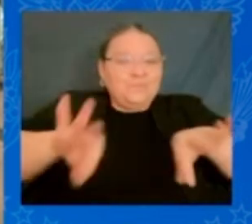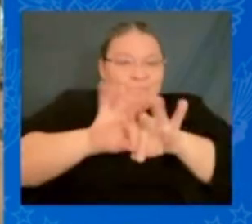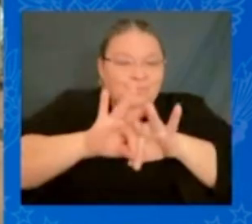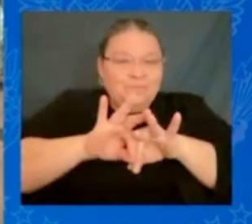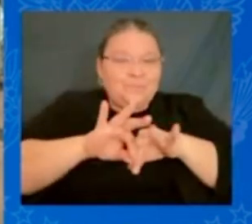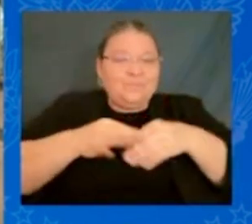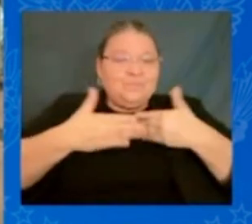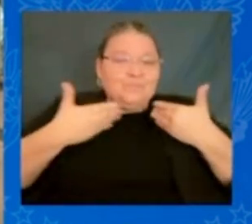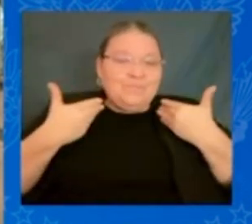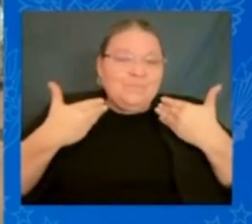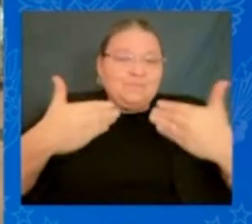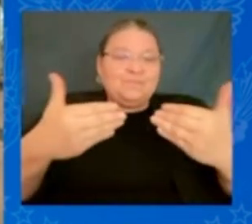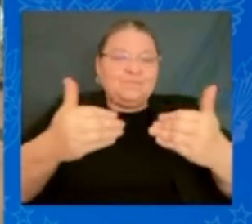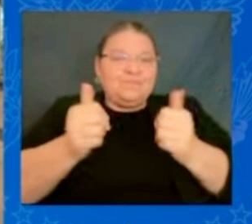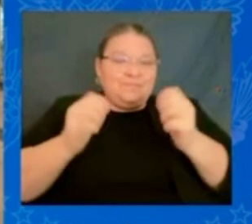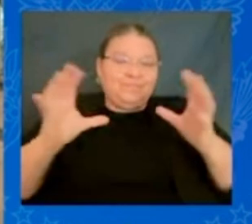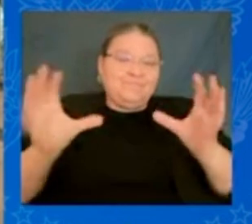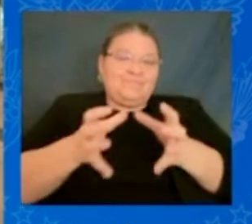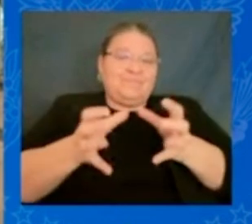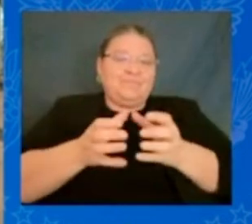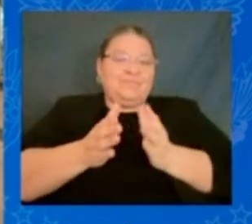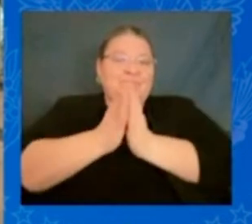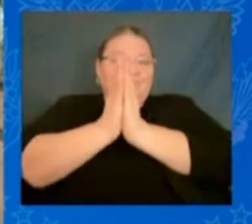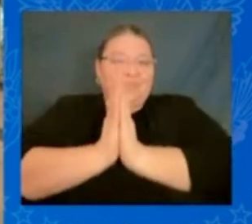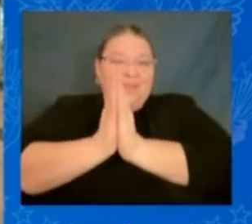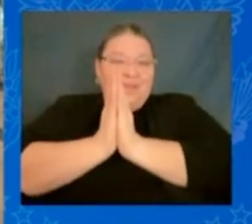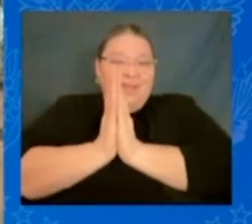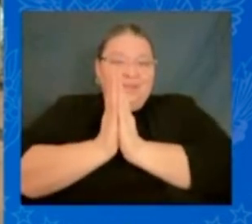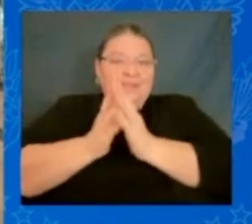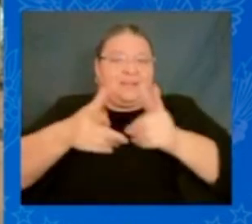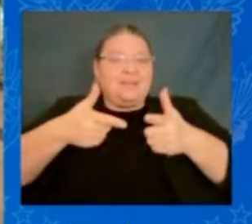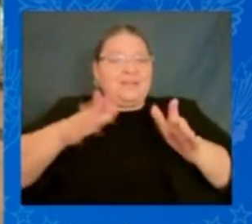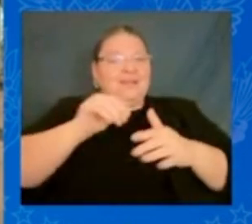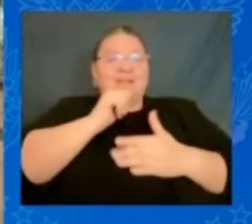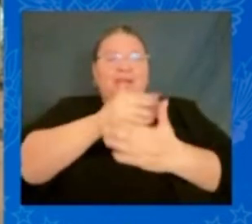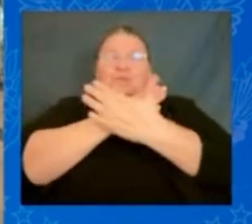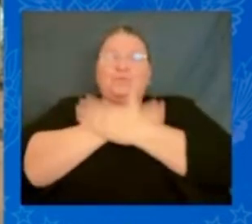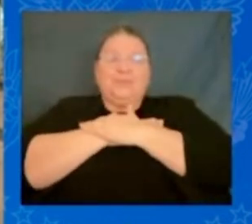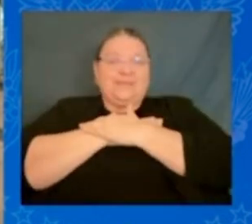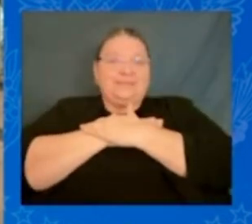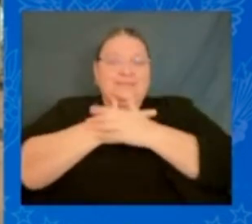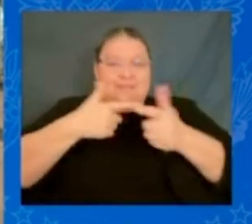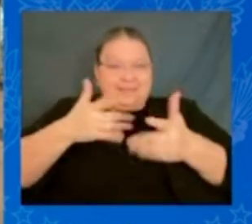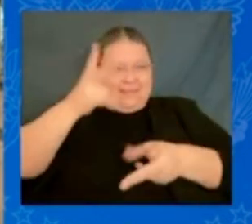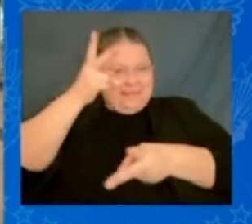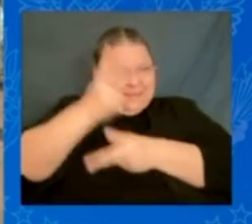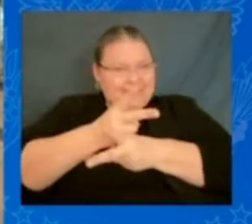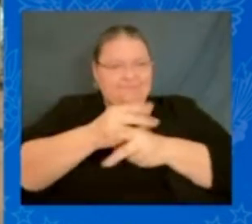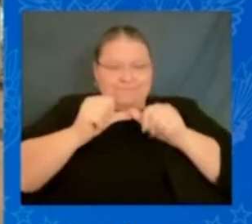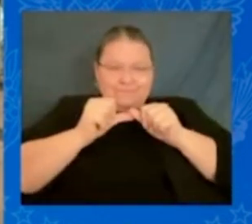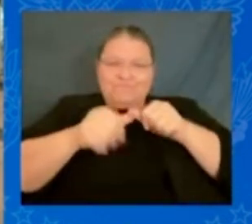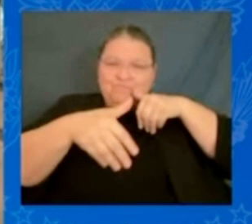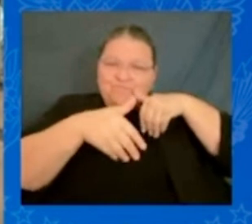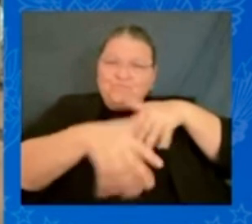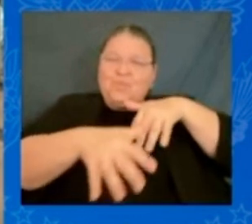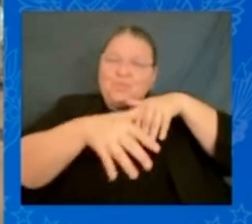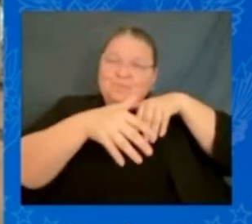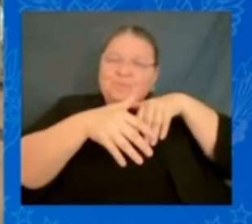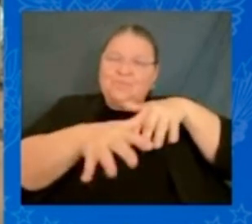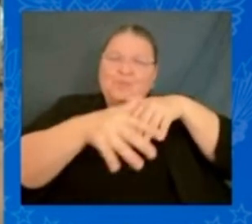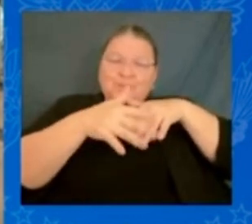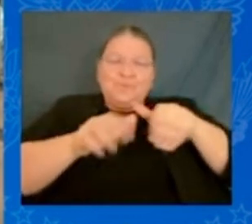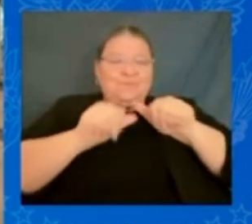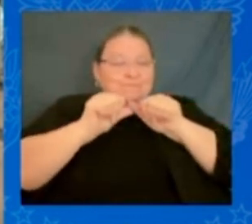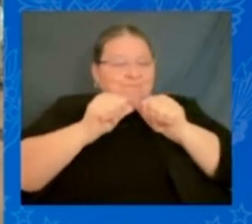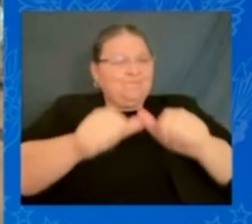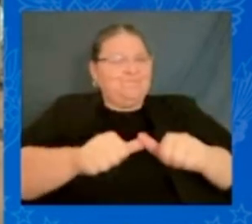So let's pray, but let's not rest. Let's keep marching. Let's keep the faith. But most of all,